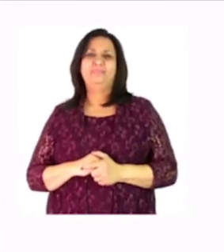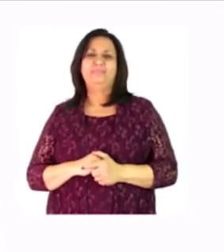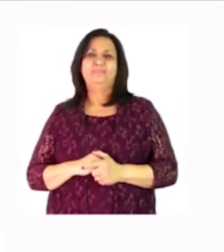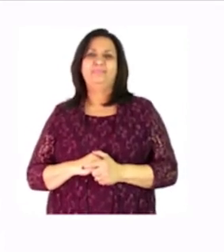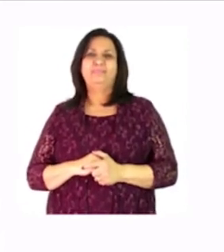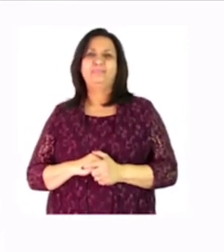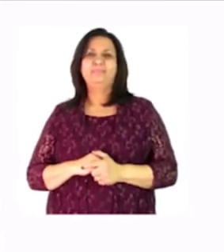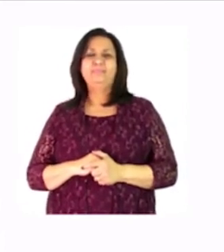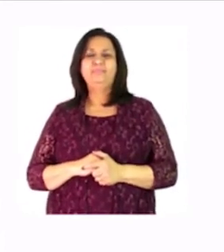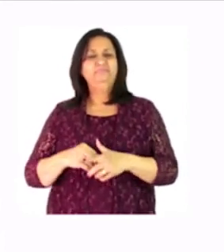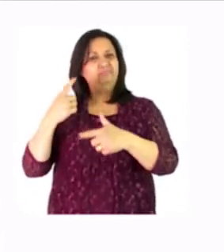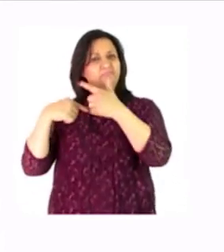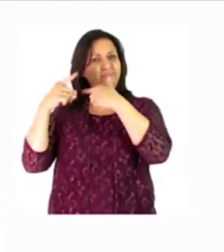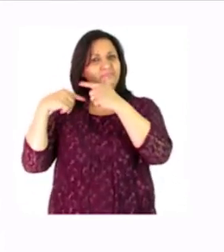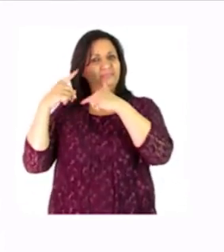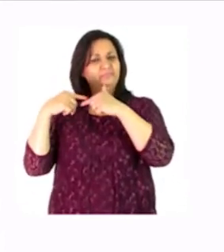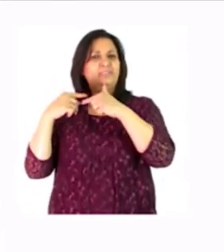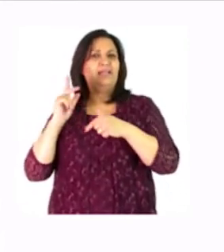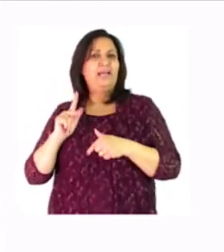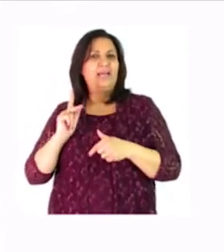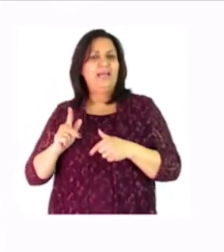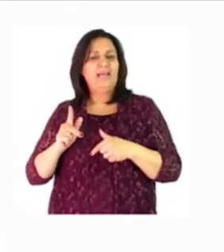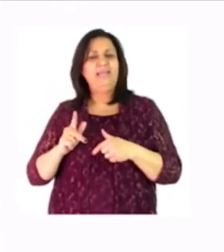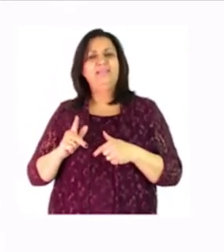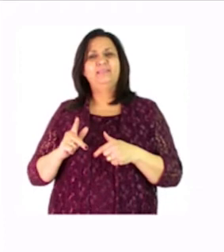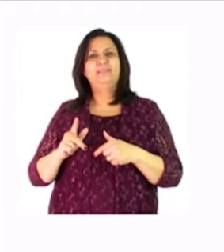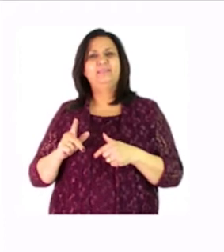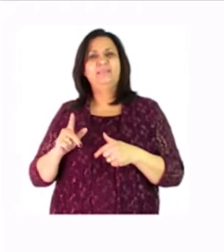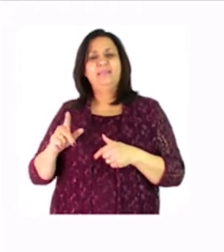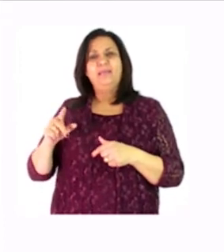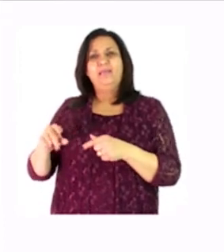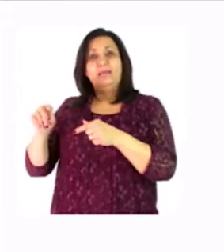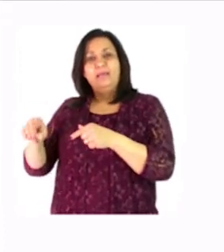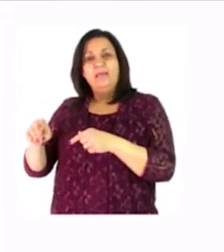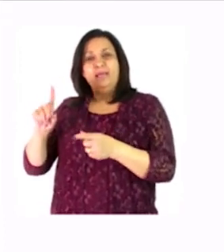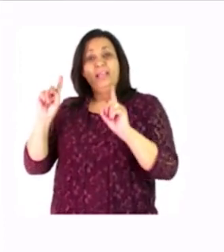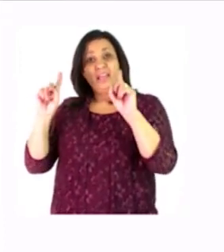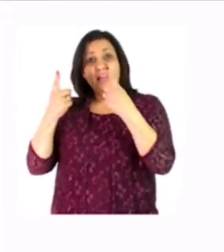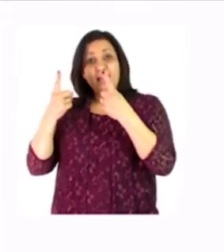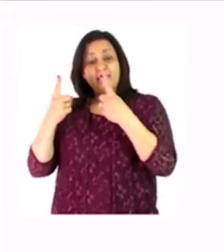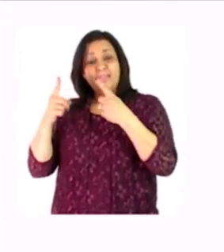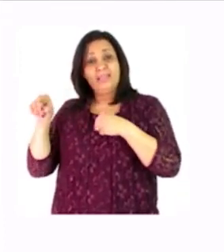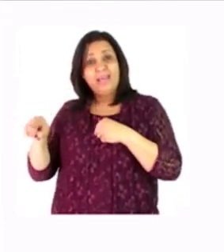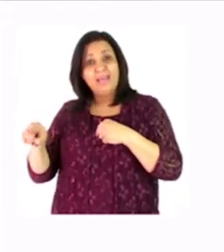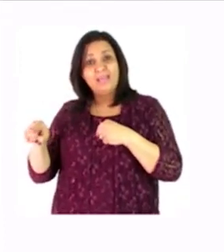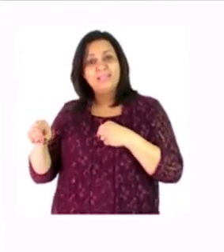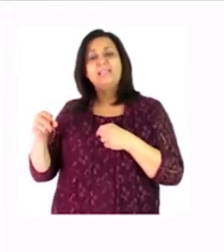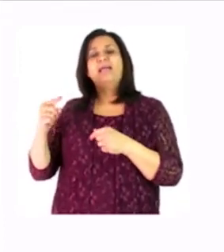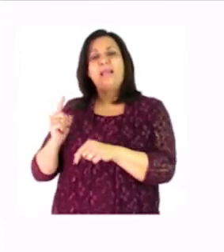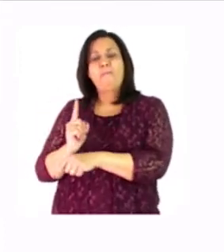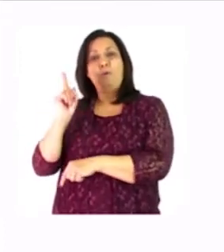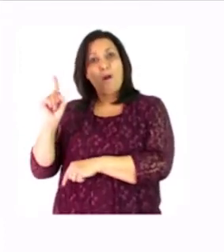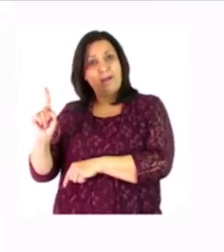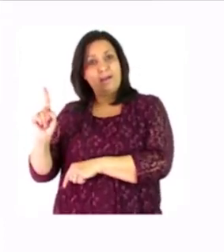picture quickly our picture number one is where we have the ingredients the flowers the eggs the